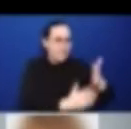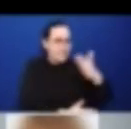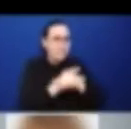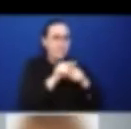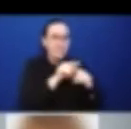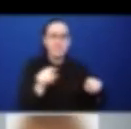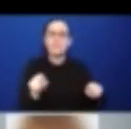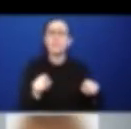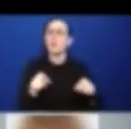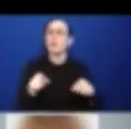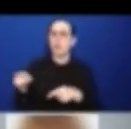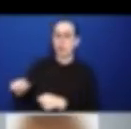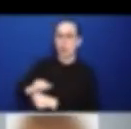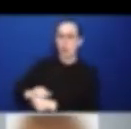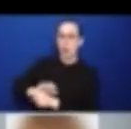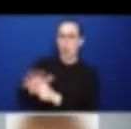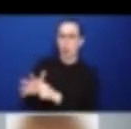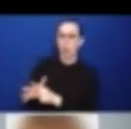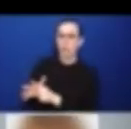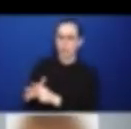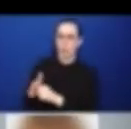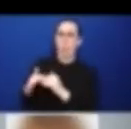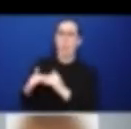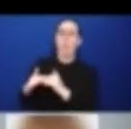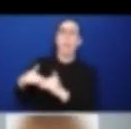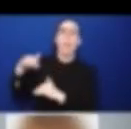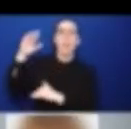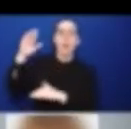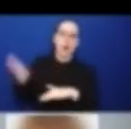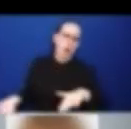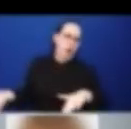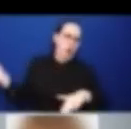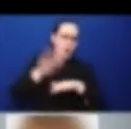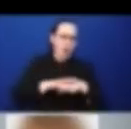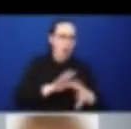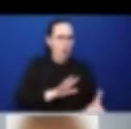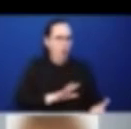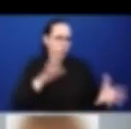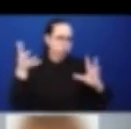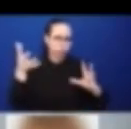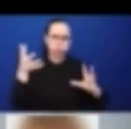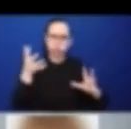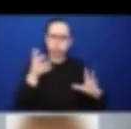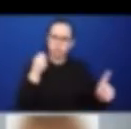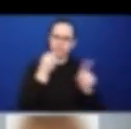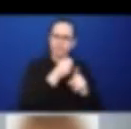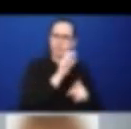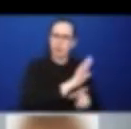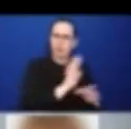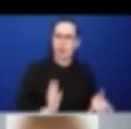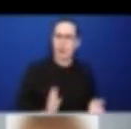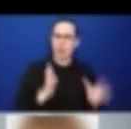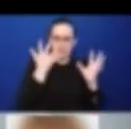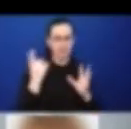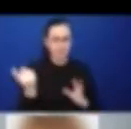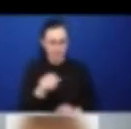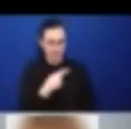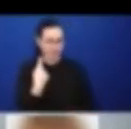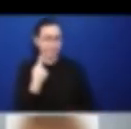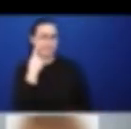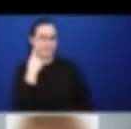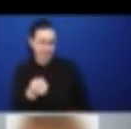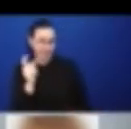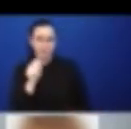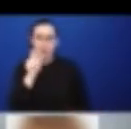And we've seen this where people with chronic health conditions have experienced higher rates of infection and mortality from COVID